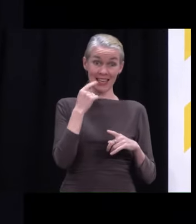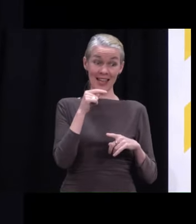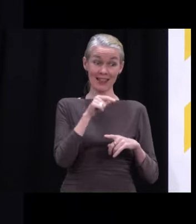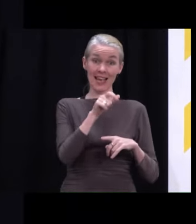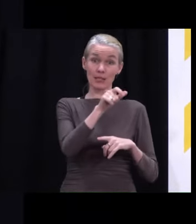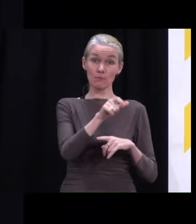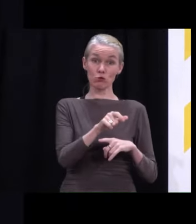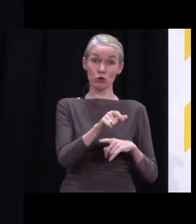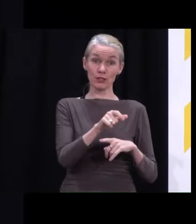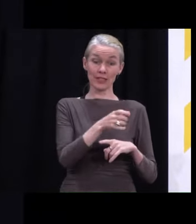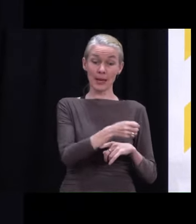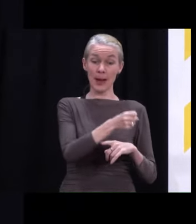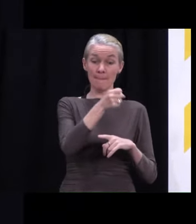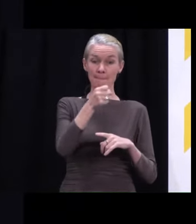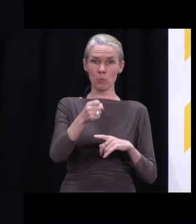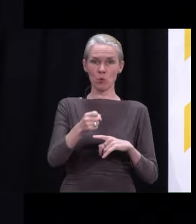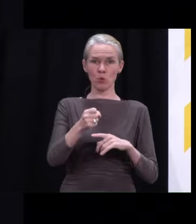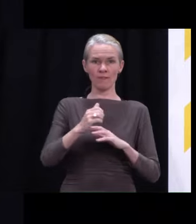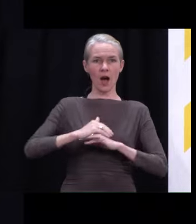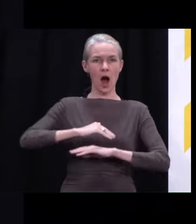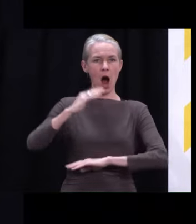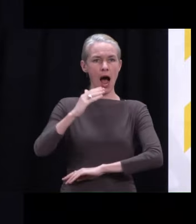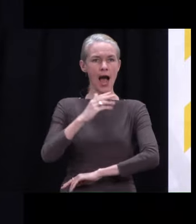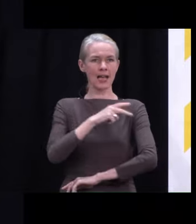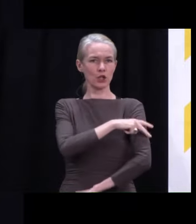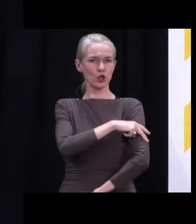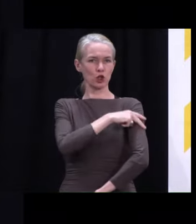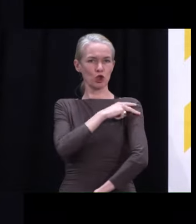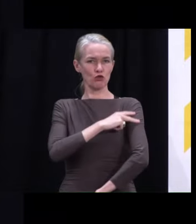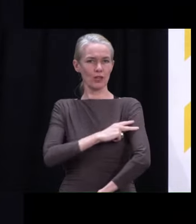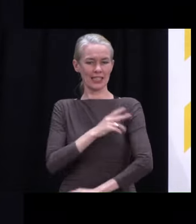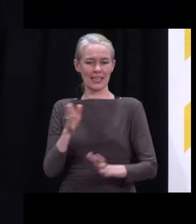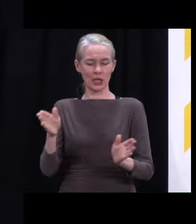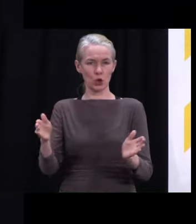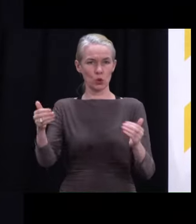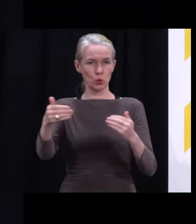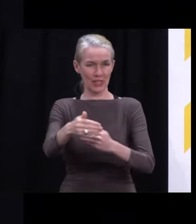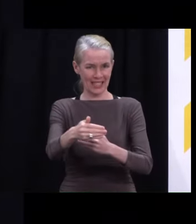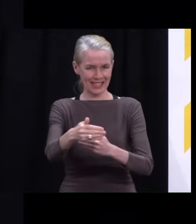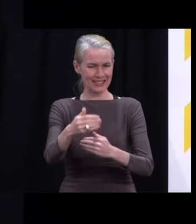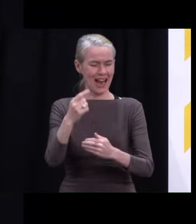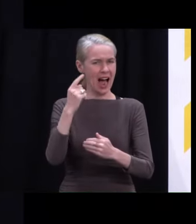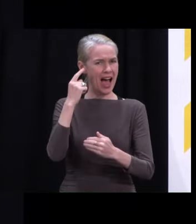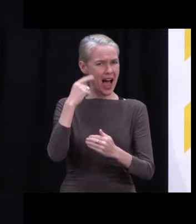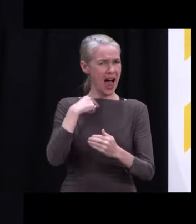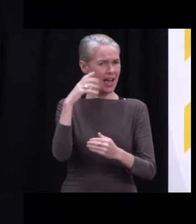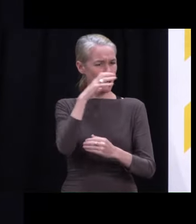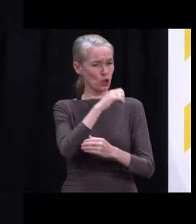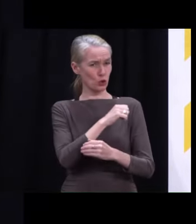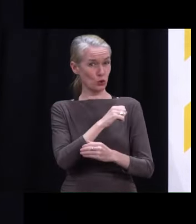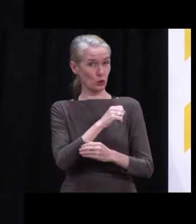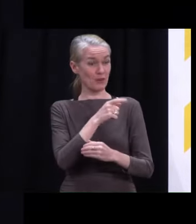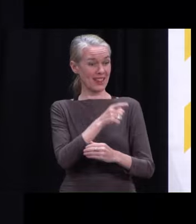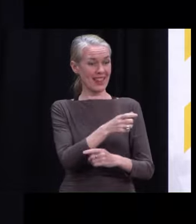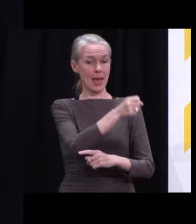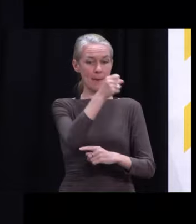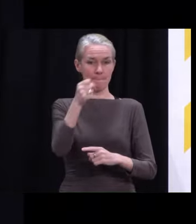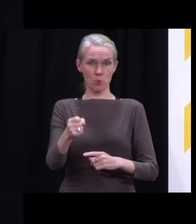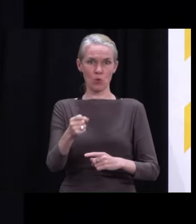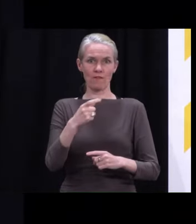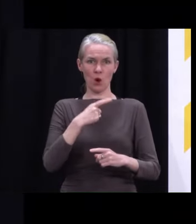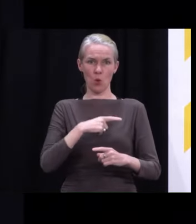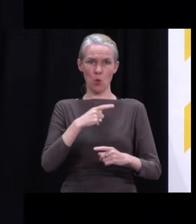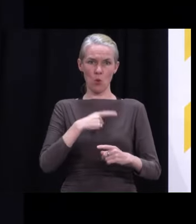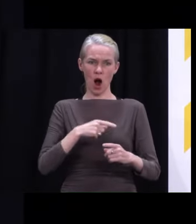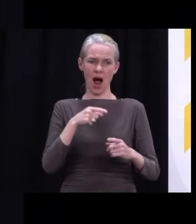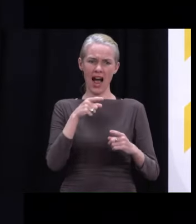when you have particularly difficult behaviours. I assume that that was the linkage there, because my recollection is it occurred after the assault on the